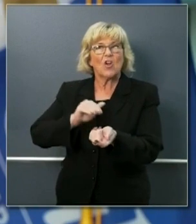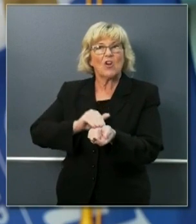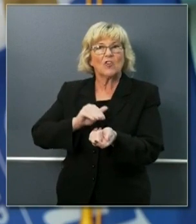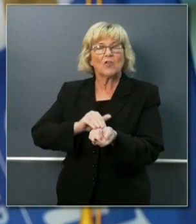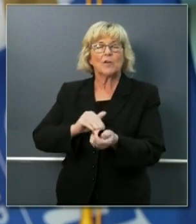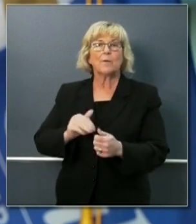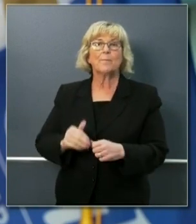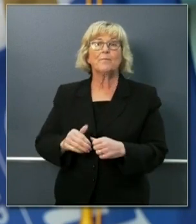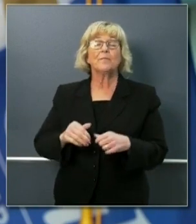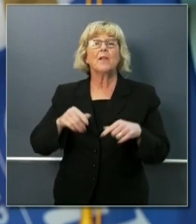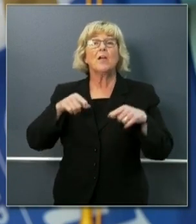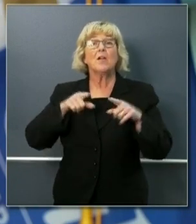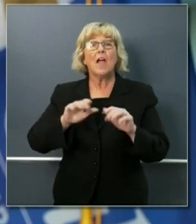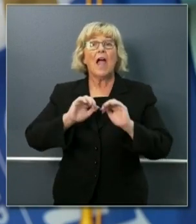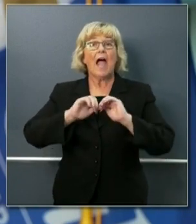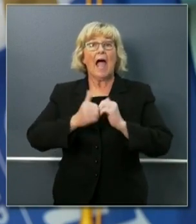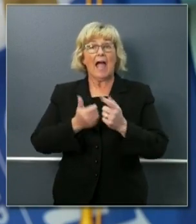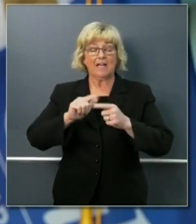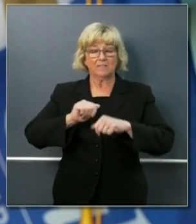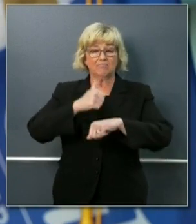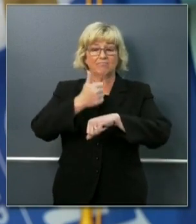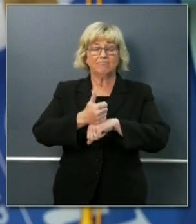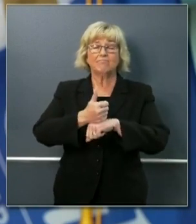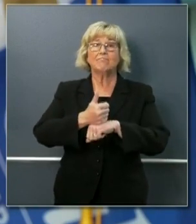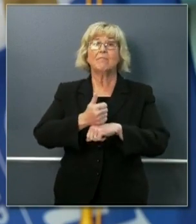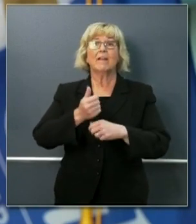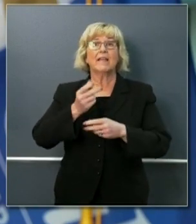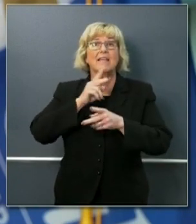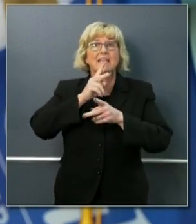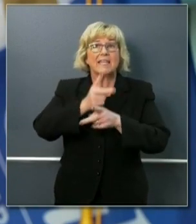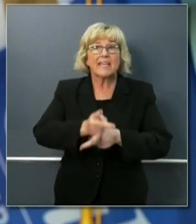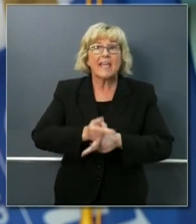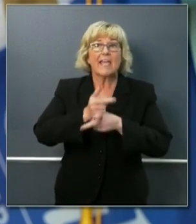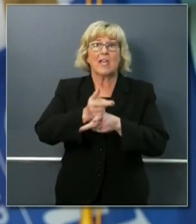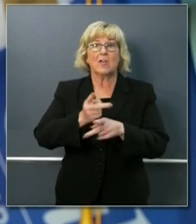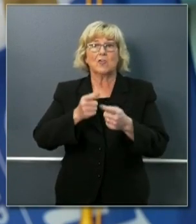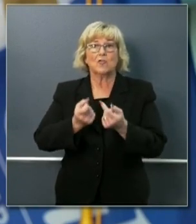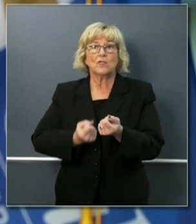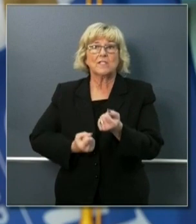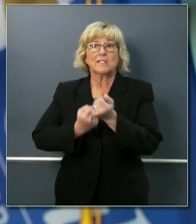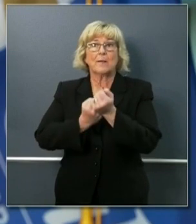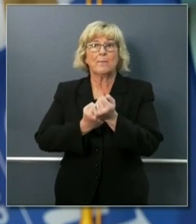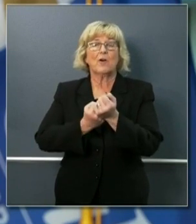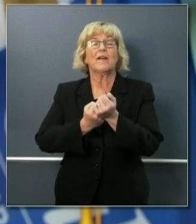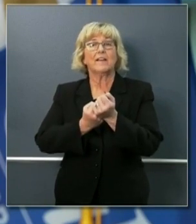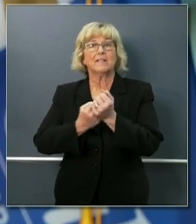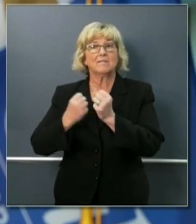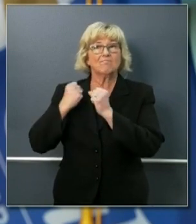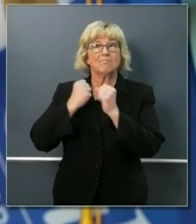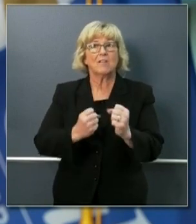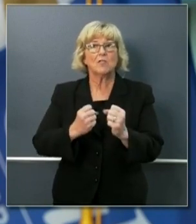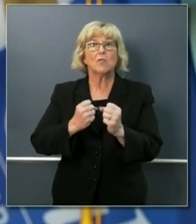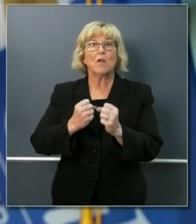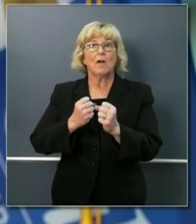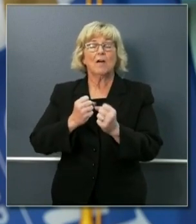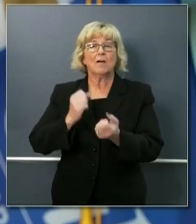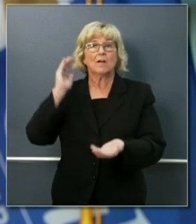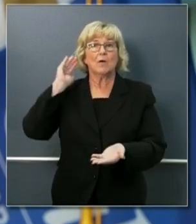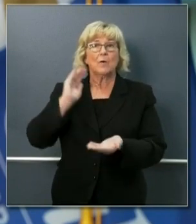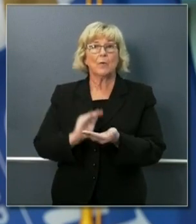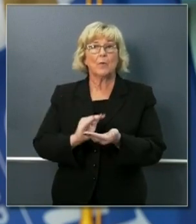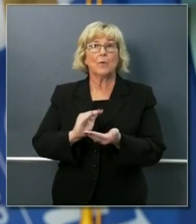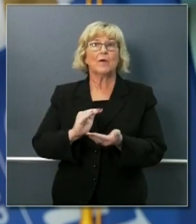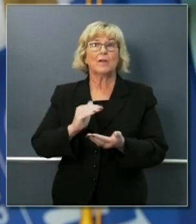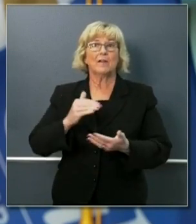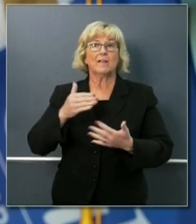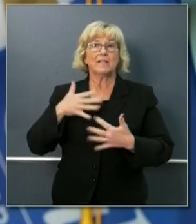pandemic, including how to implement trauma-informed care and supporting provider resilience. That information is